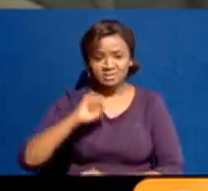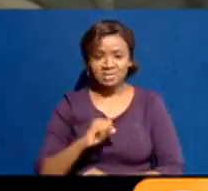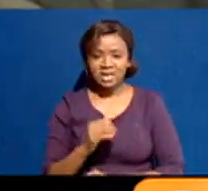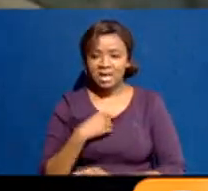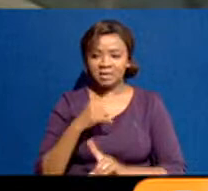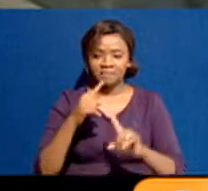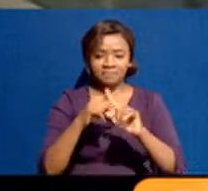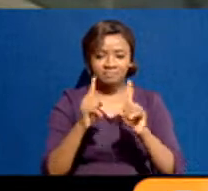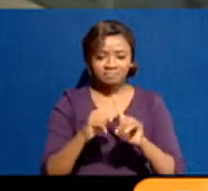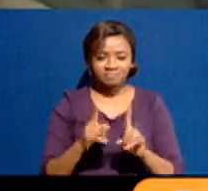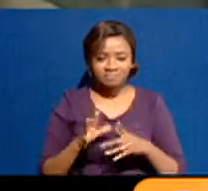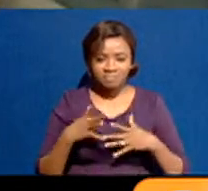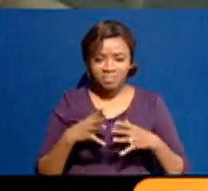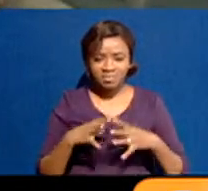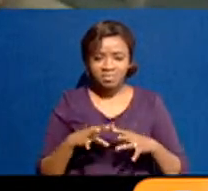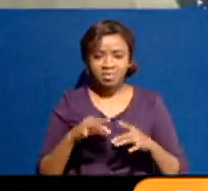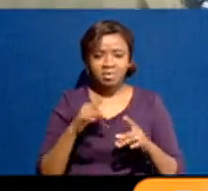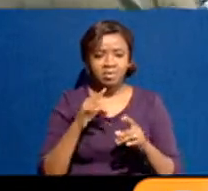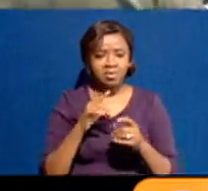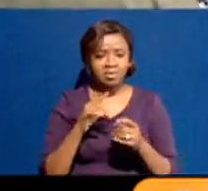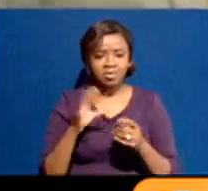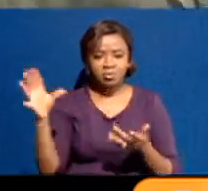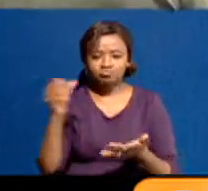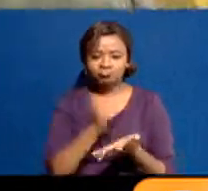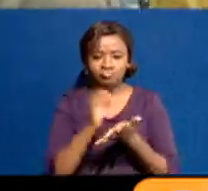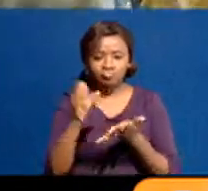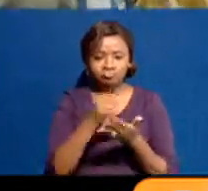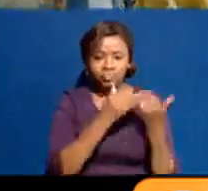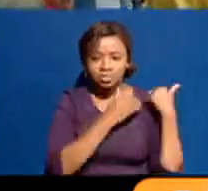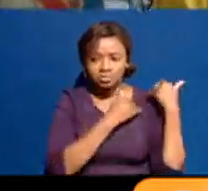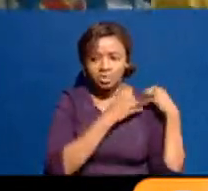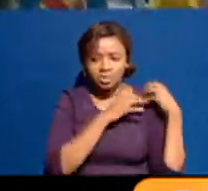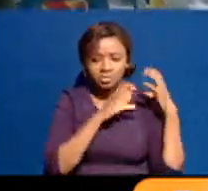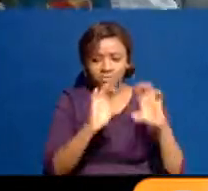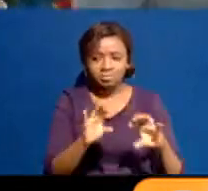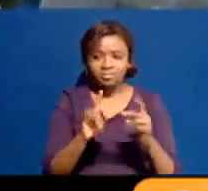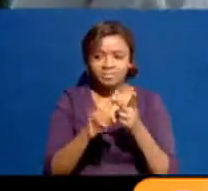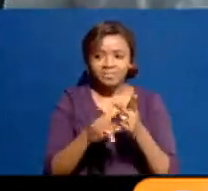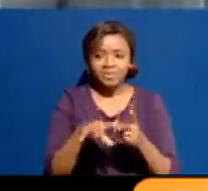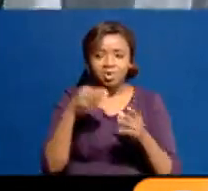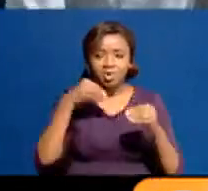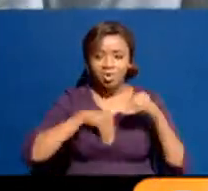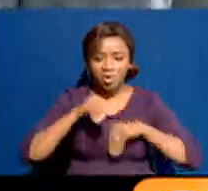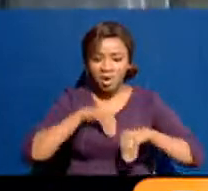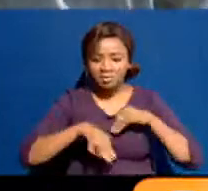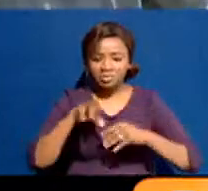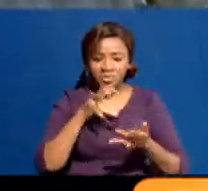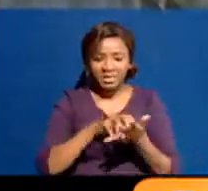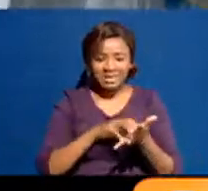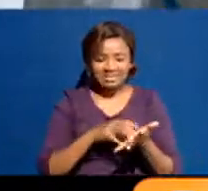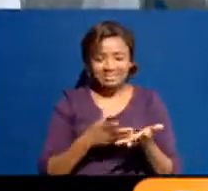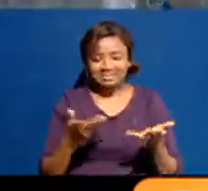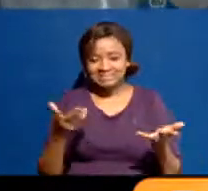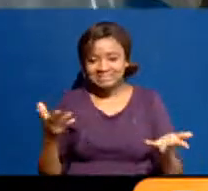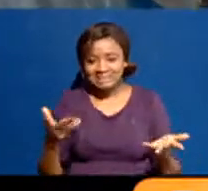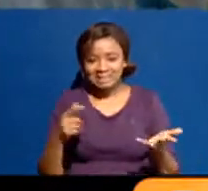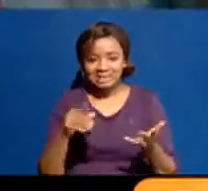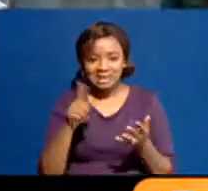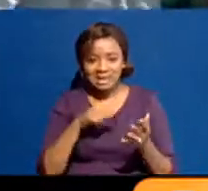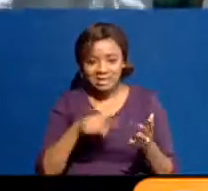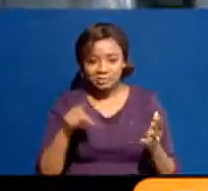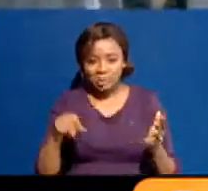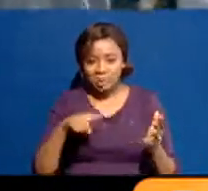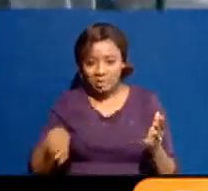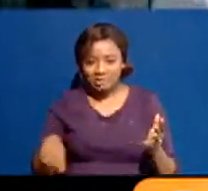We've had withdrawal of corruption cases. You see, all this lends to the weakening of institutions. Now, these